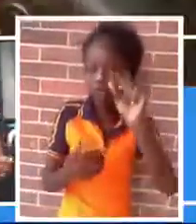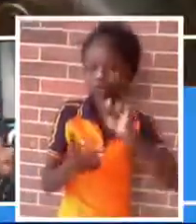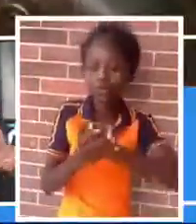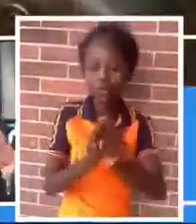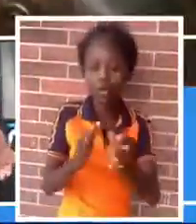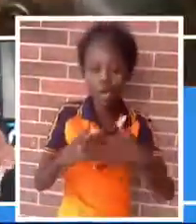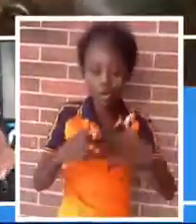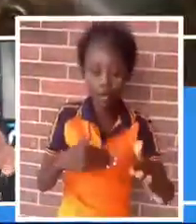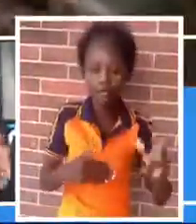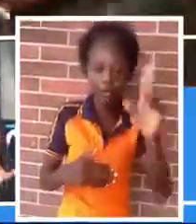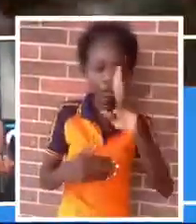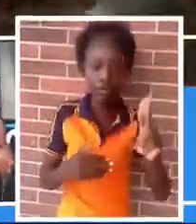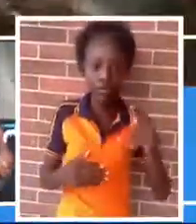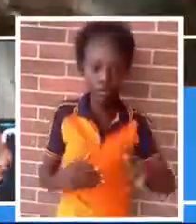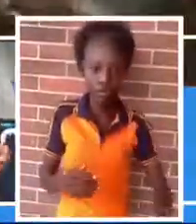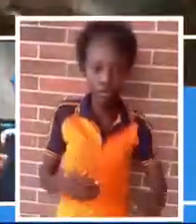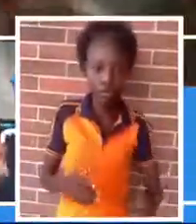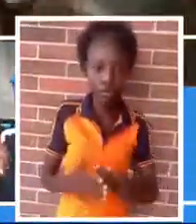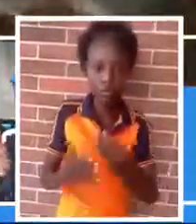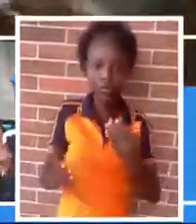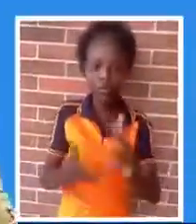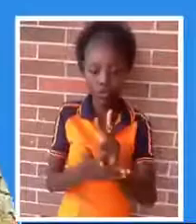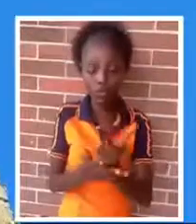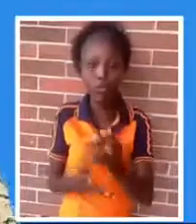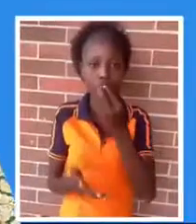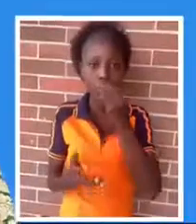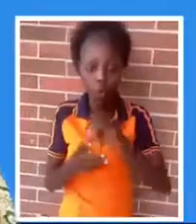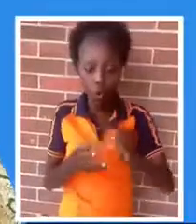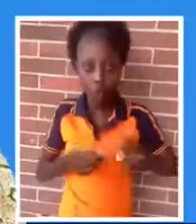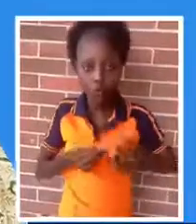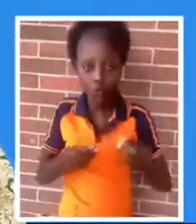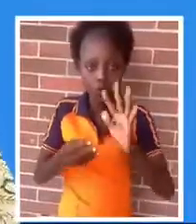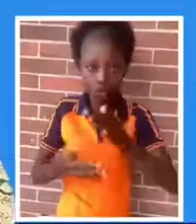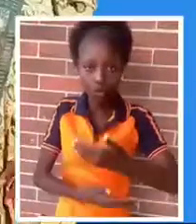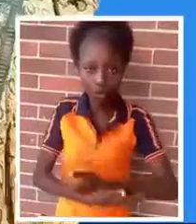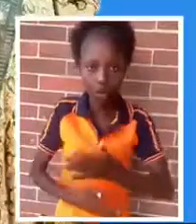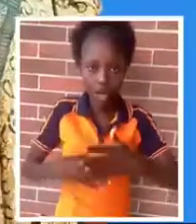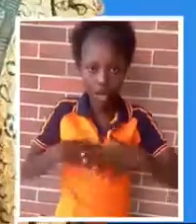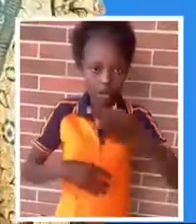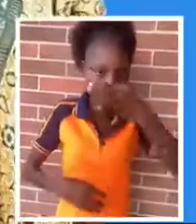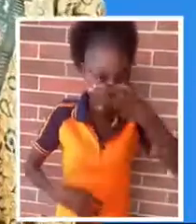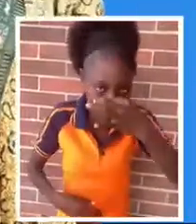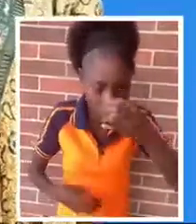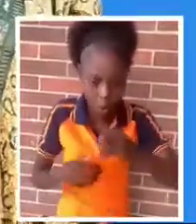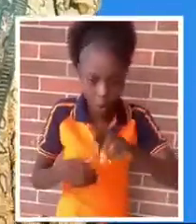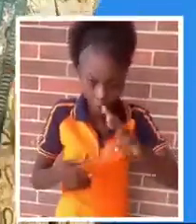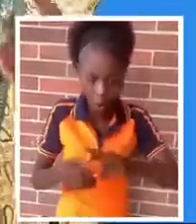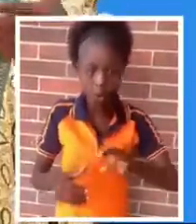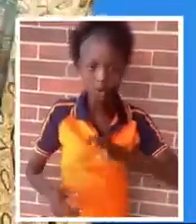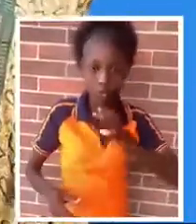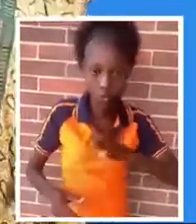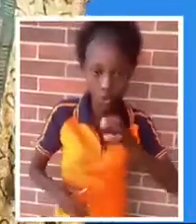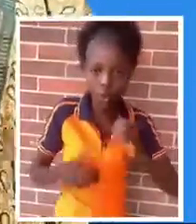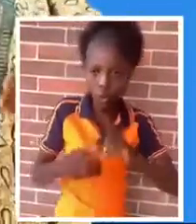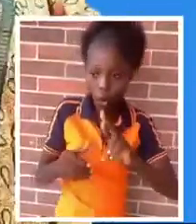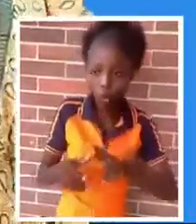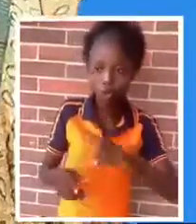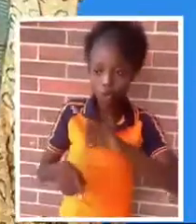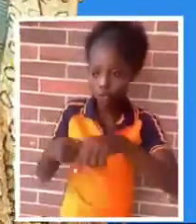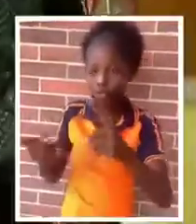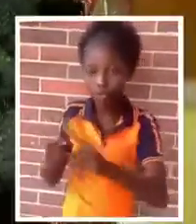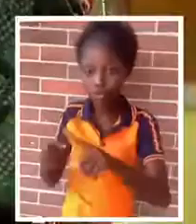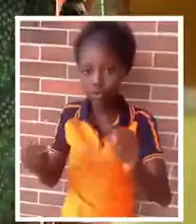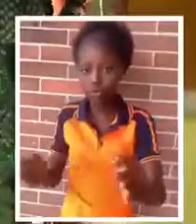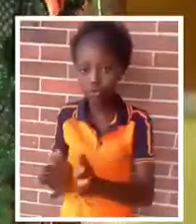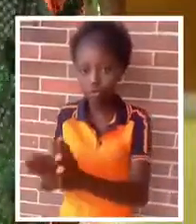after you have cleaned up in the toilet. Before cooking, eating or feeding your child. After you have blow your nose or sneeze-sneezing or cough